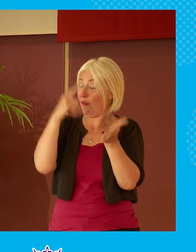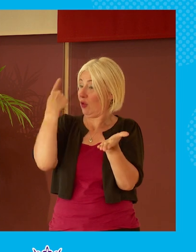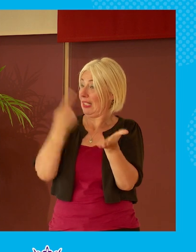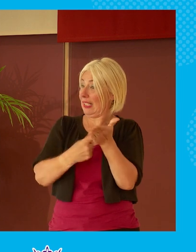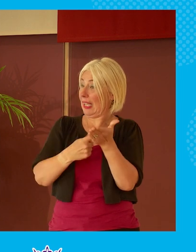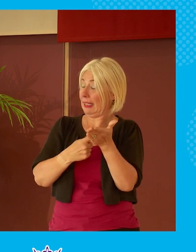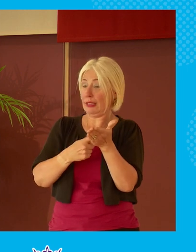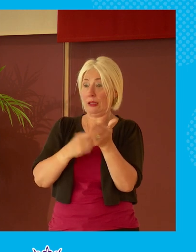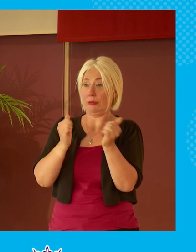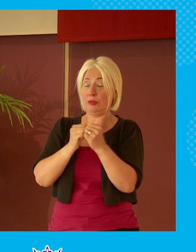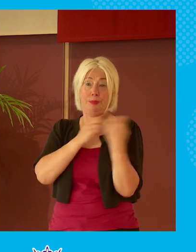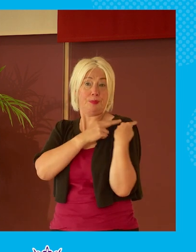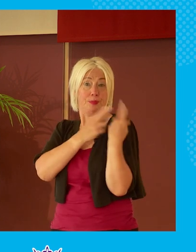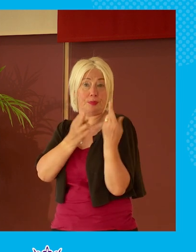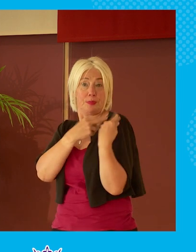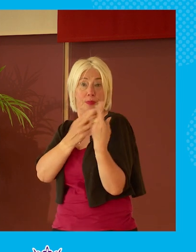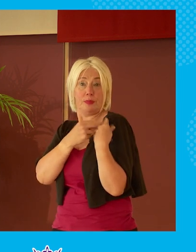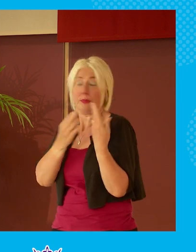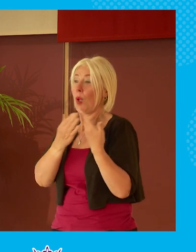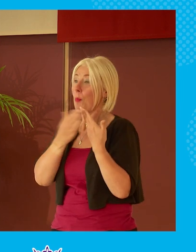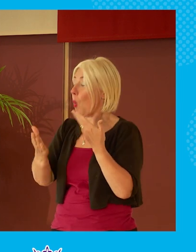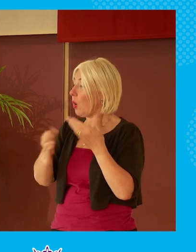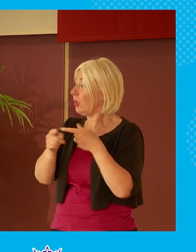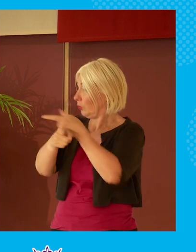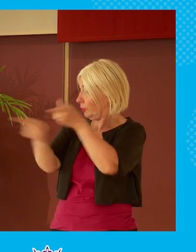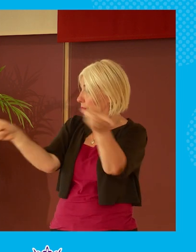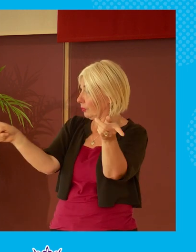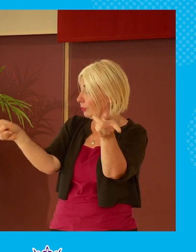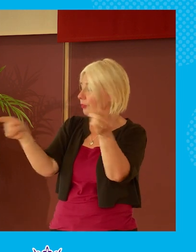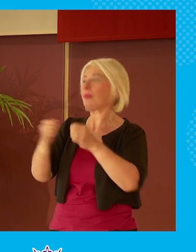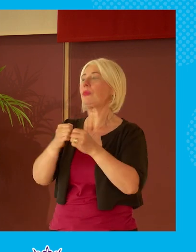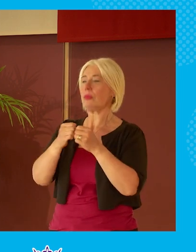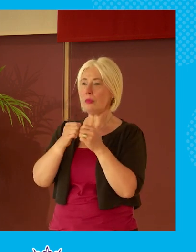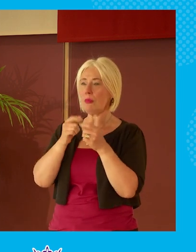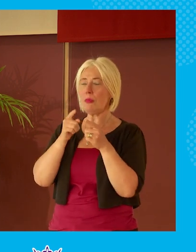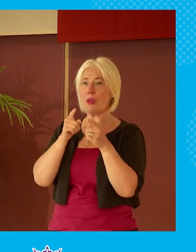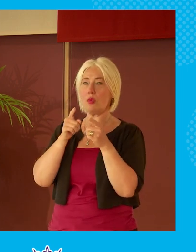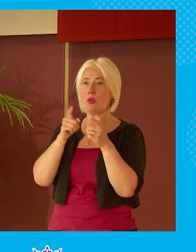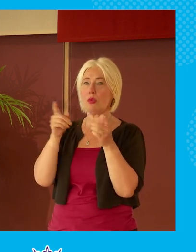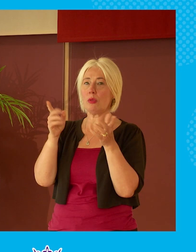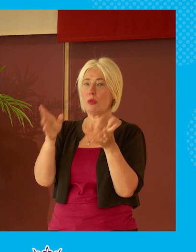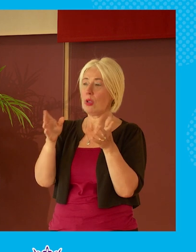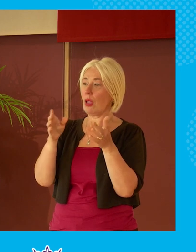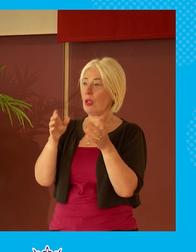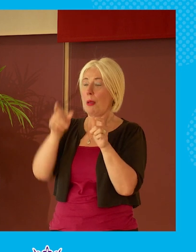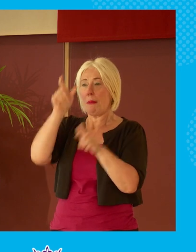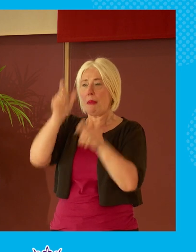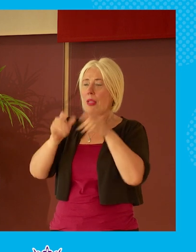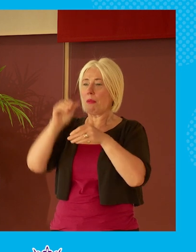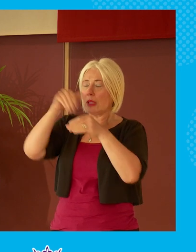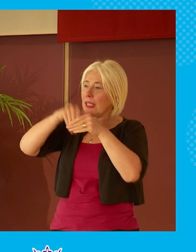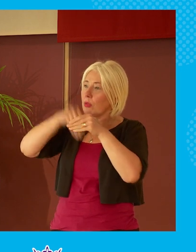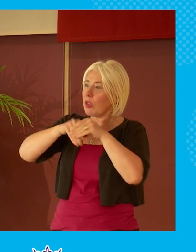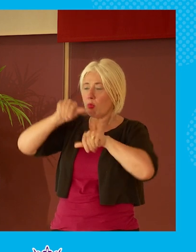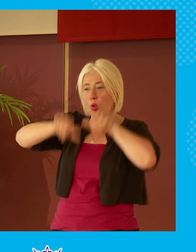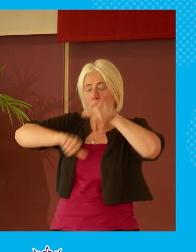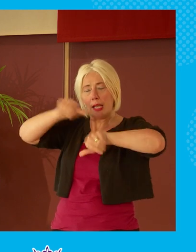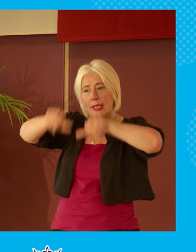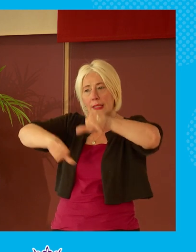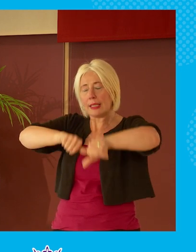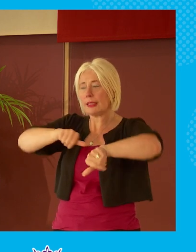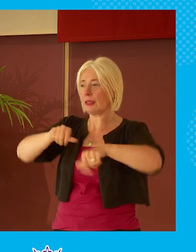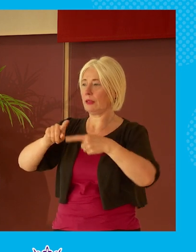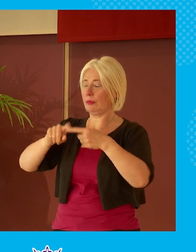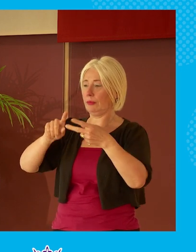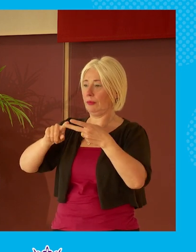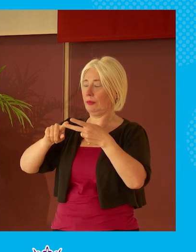appropriate to delegate more more more responsibility to people to have more of those uh participatory processes secondly i think we